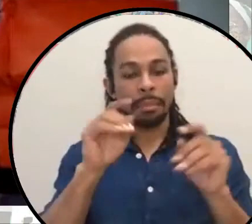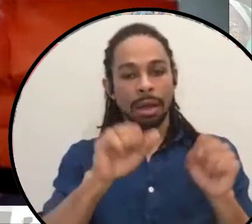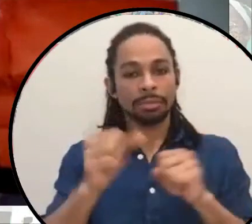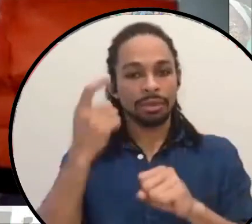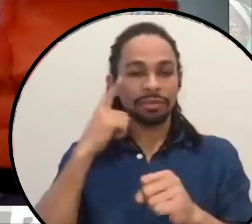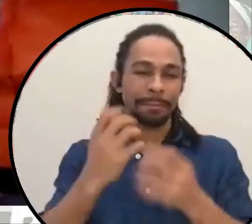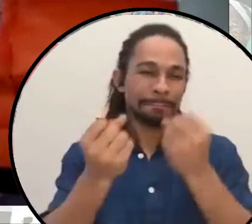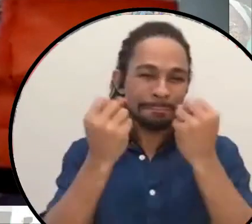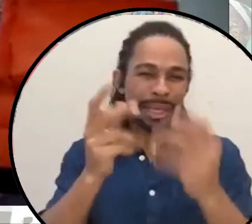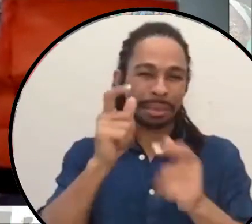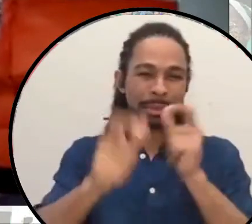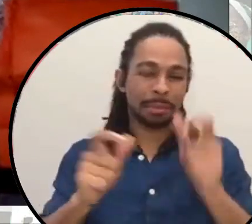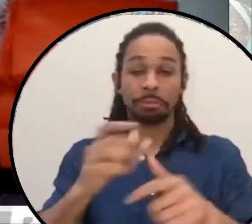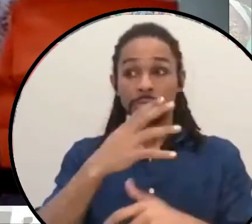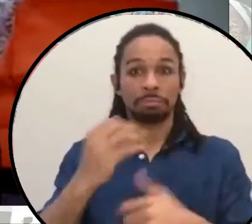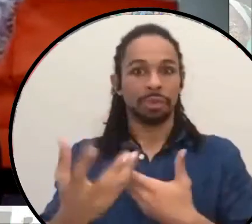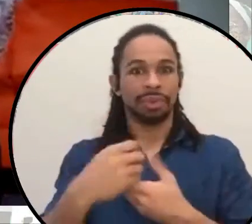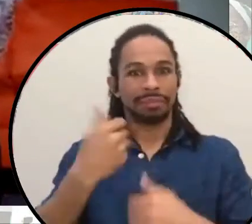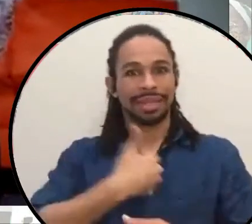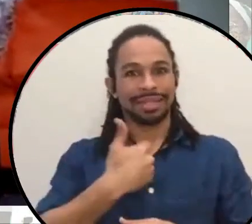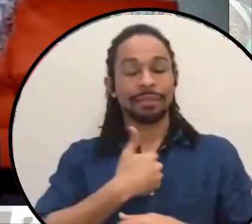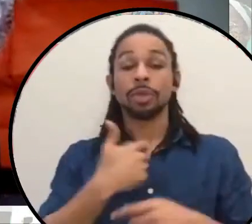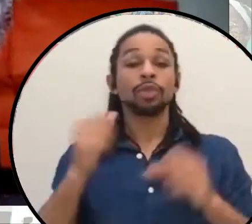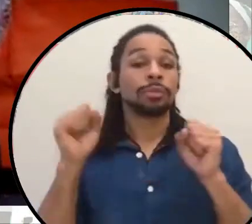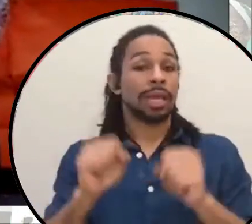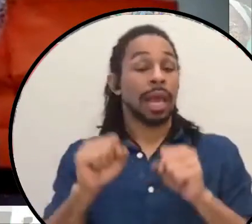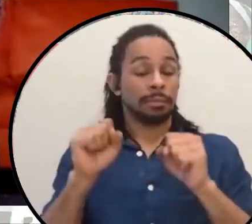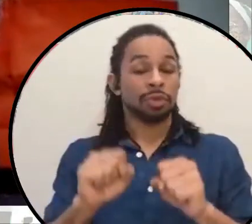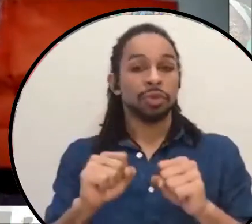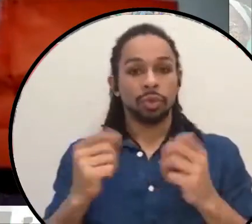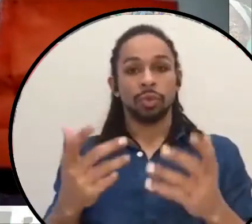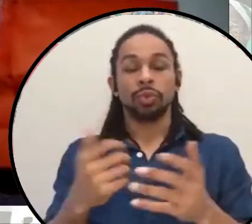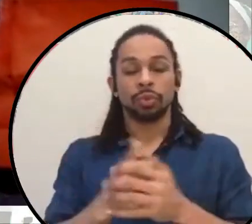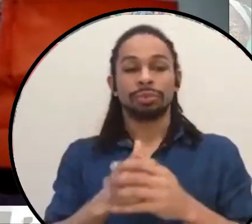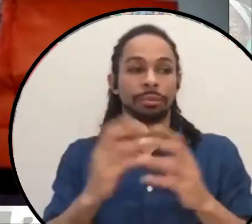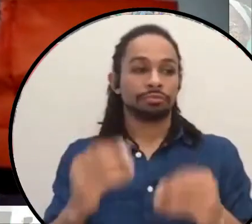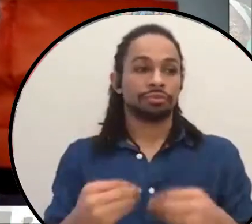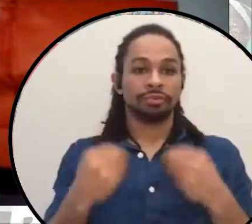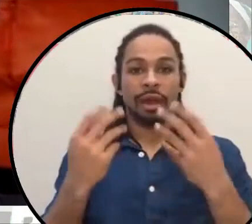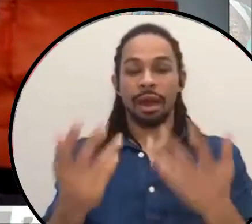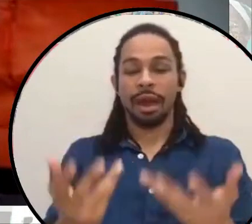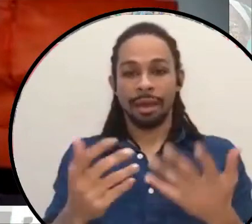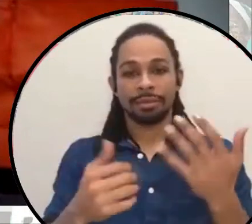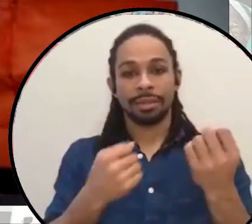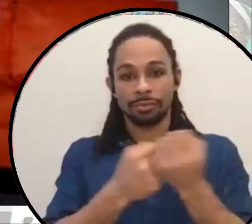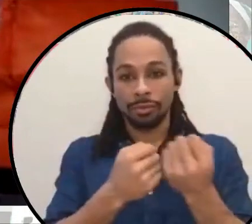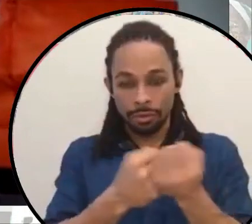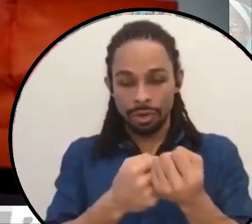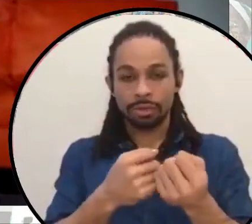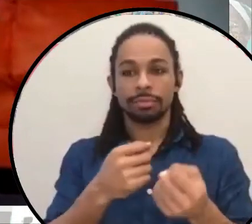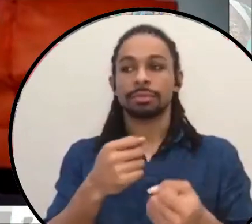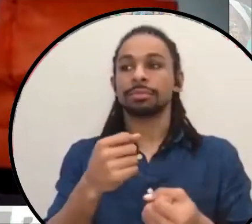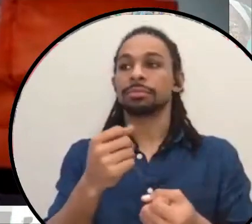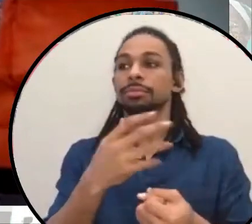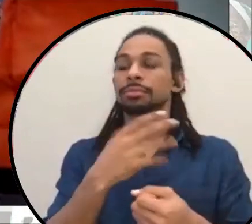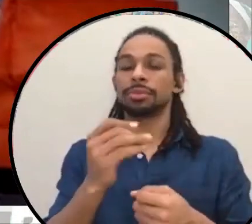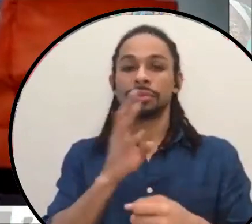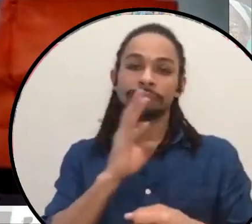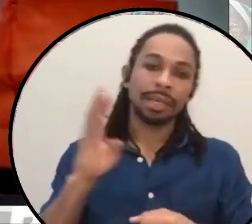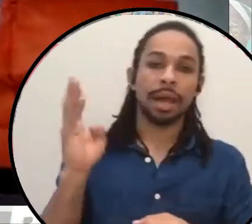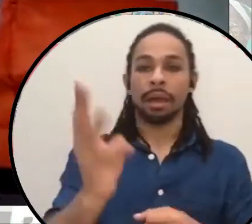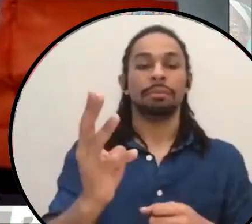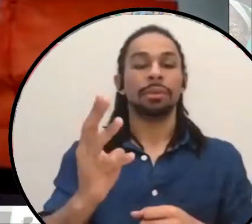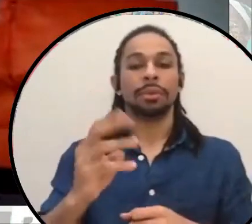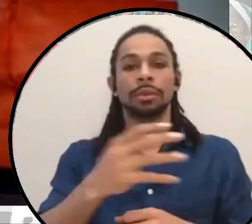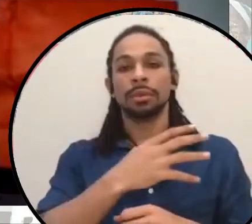people and certainly for me to be able to, um, give aid, to give support, to, um, speak up, but